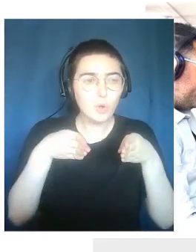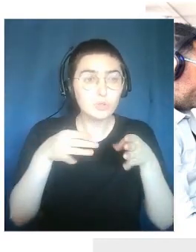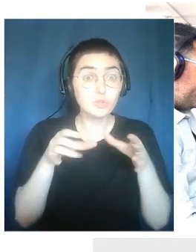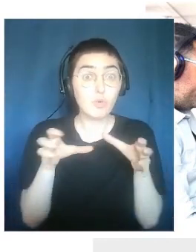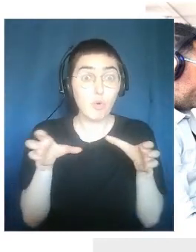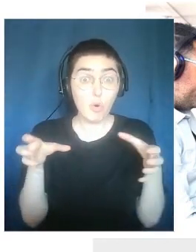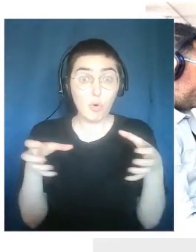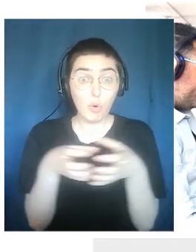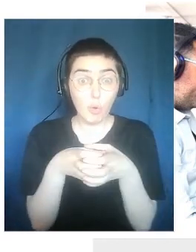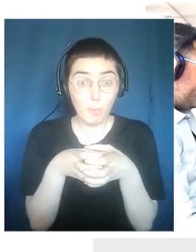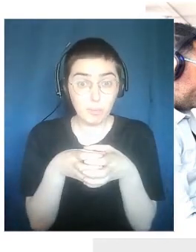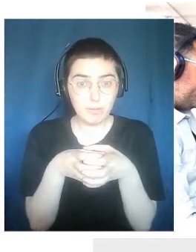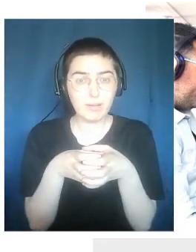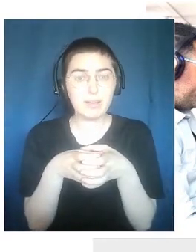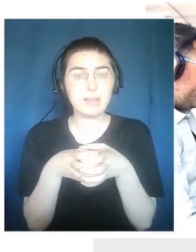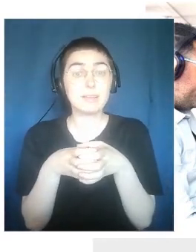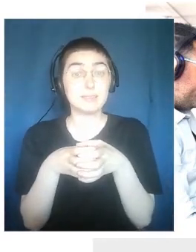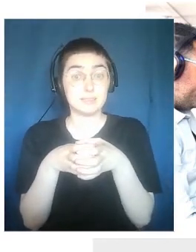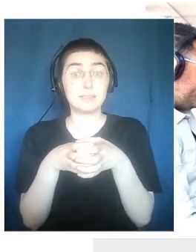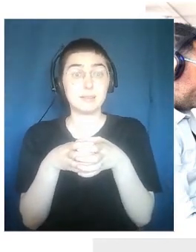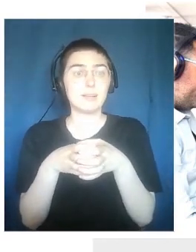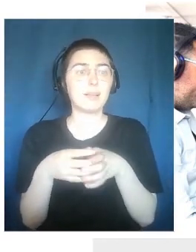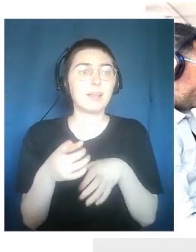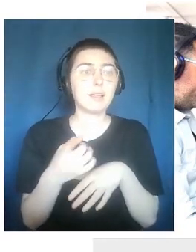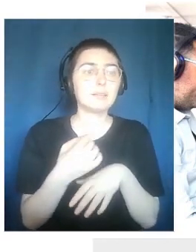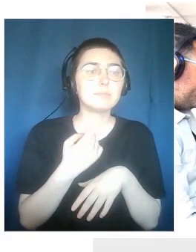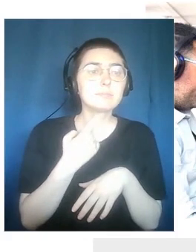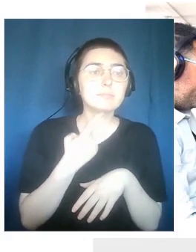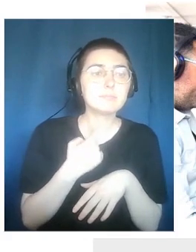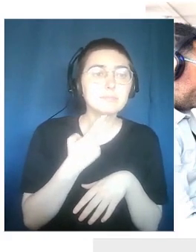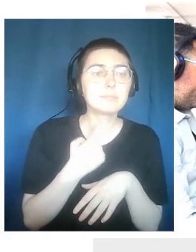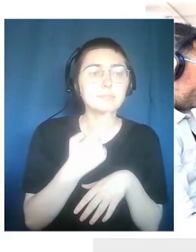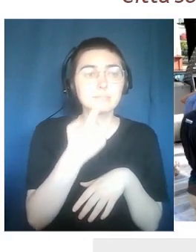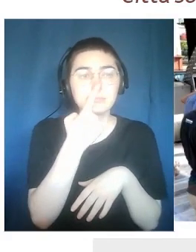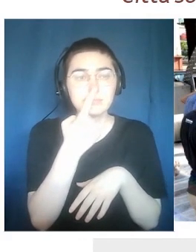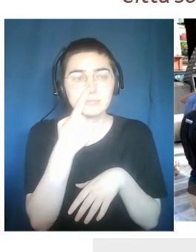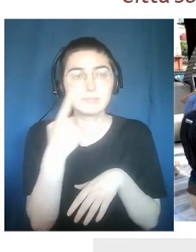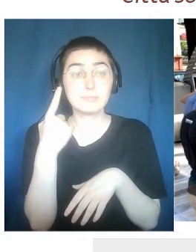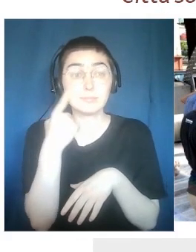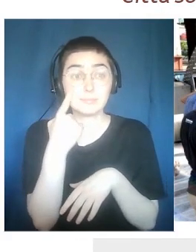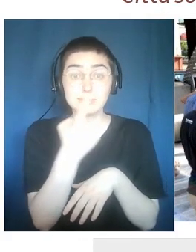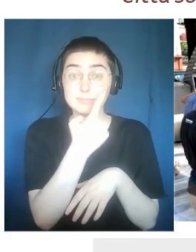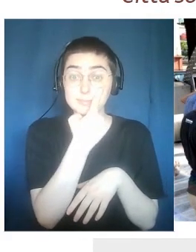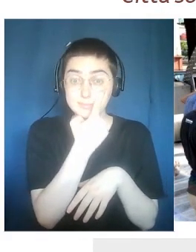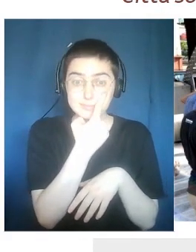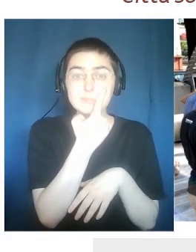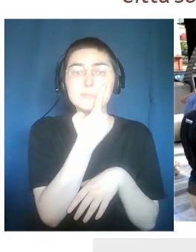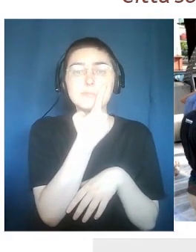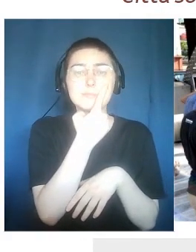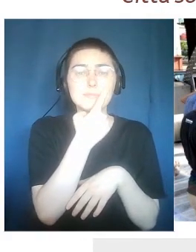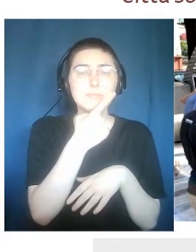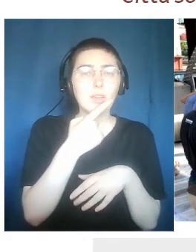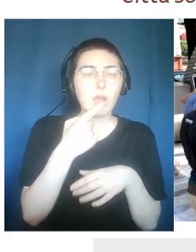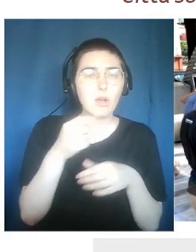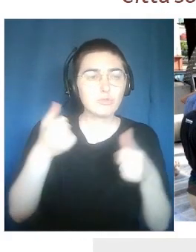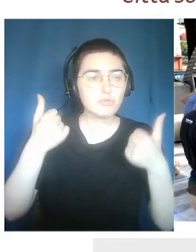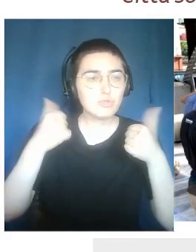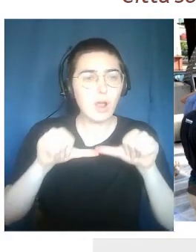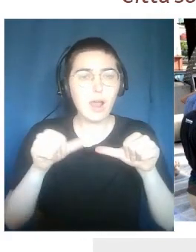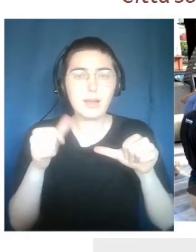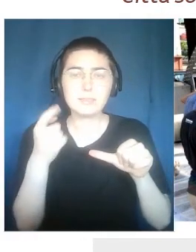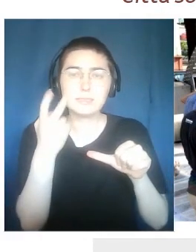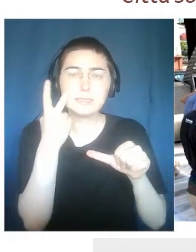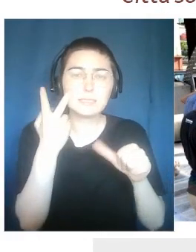had people doing sensorial experiences with smell,